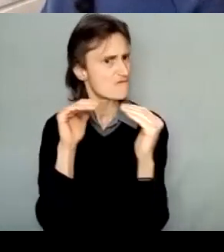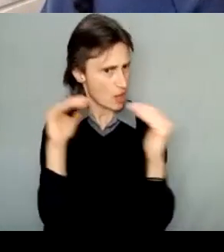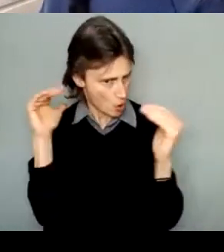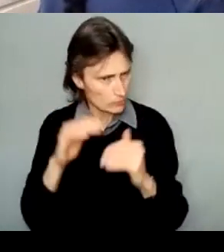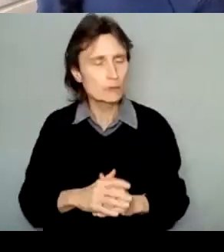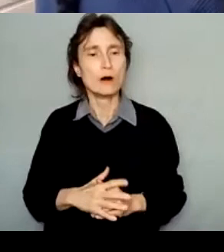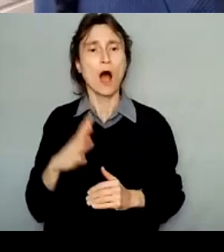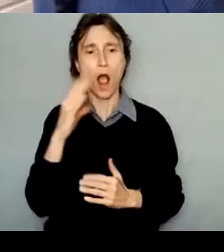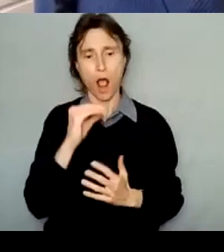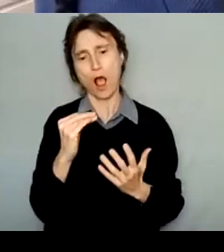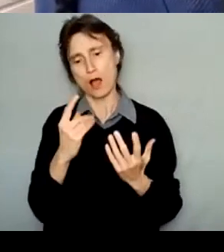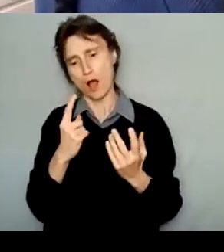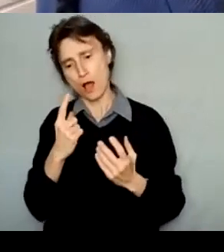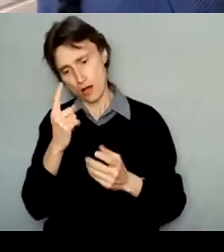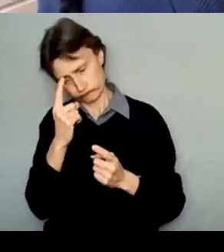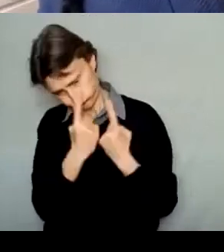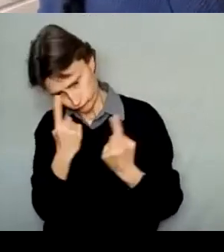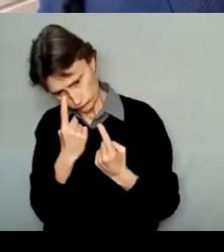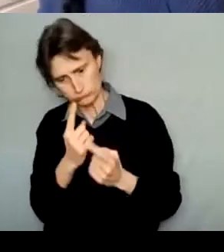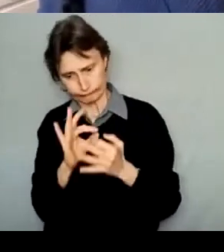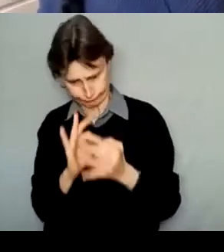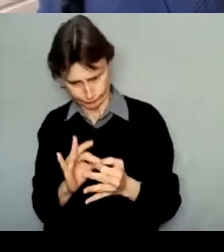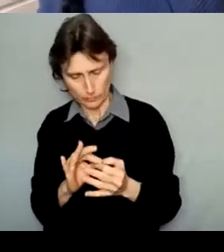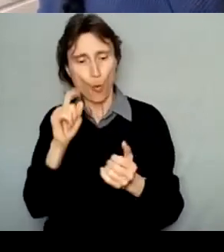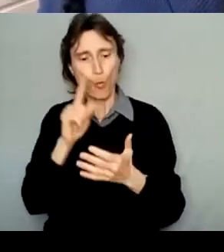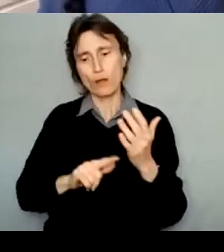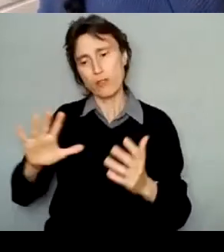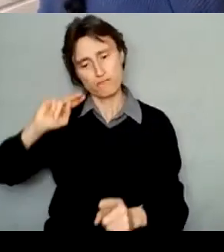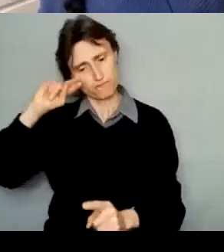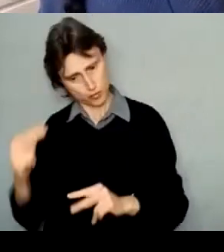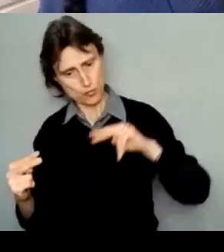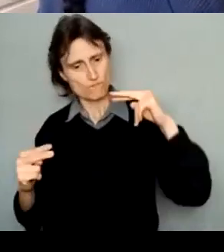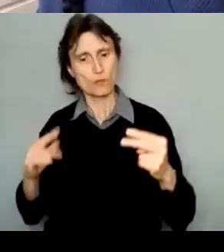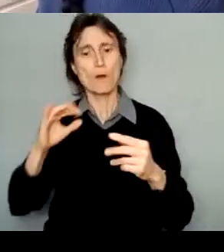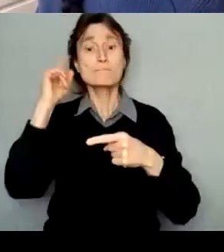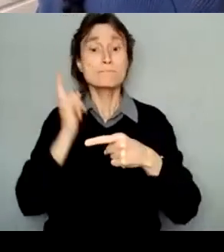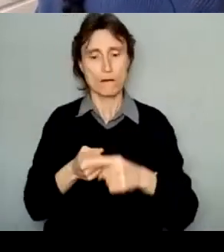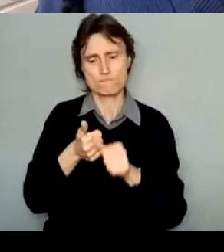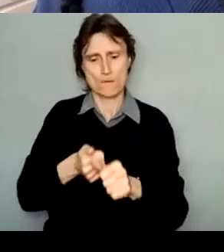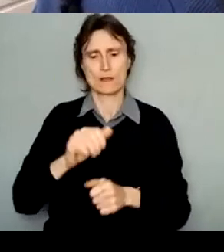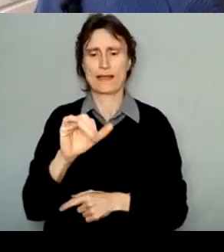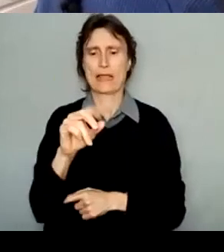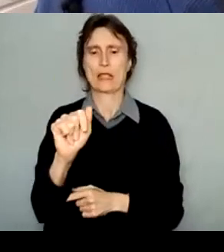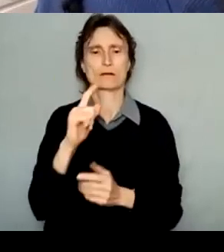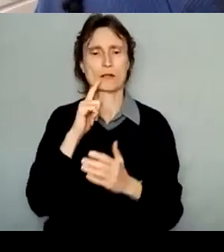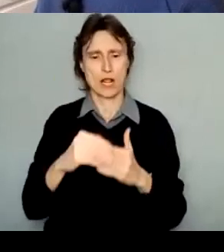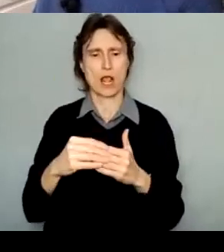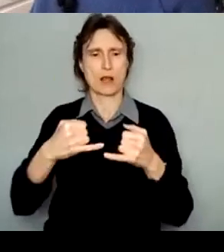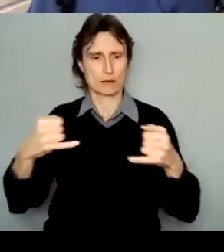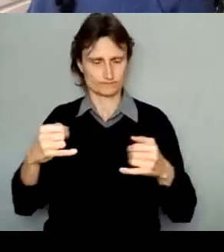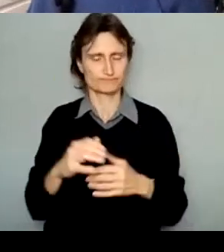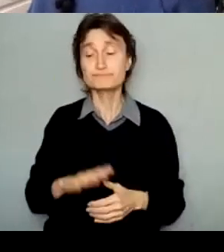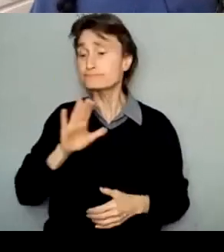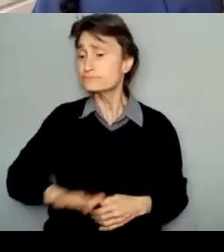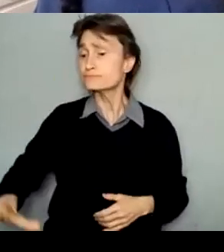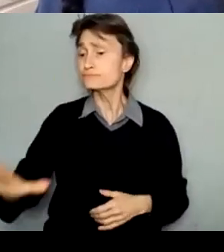agreements and the process outlined in their terms of reference and guidelines. The committee's final scores will result in a